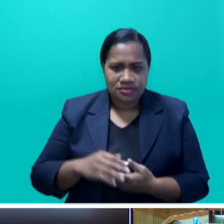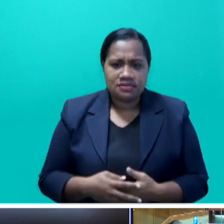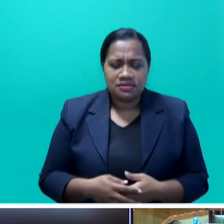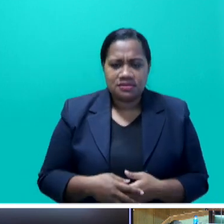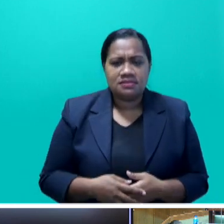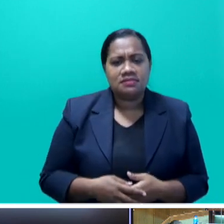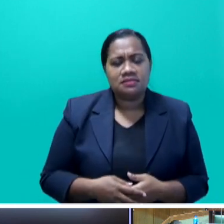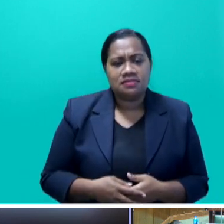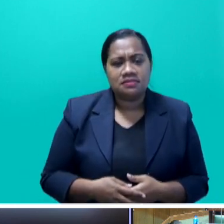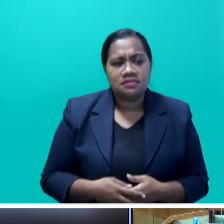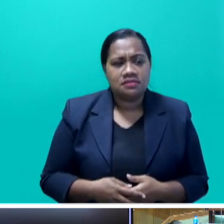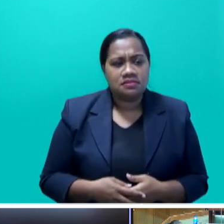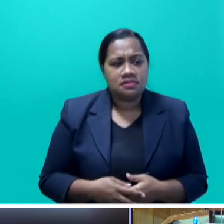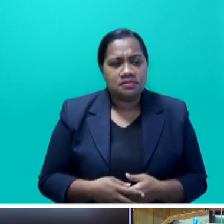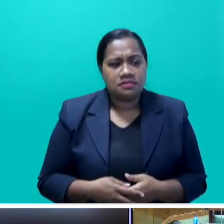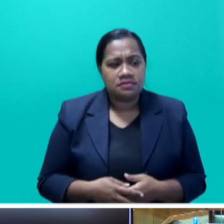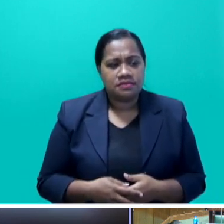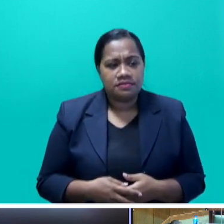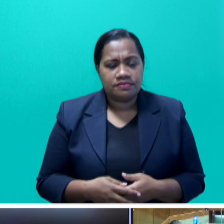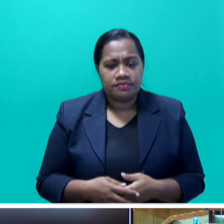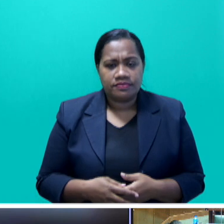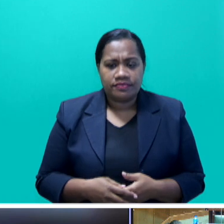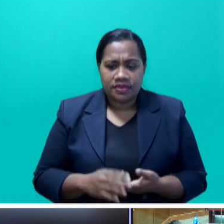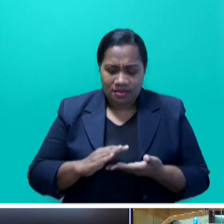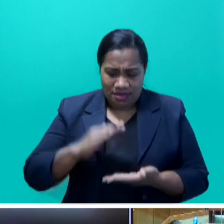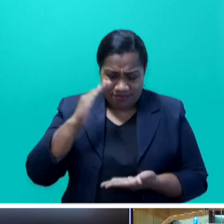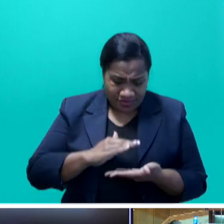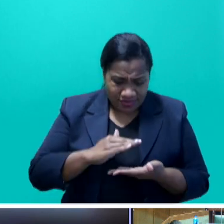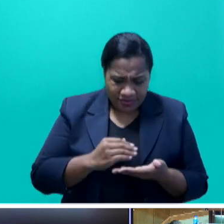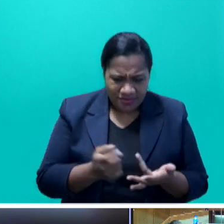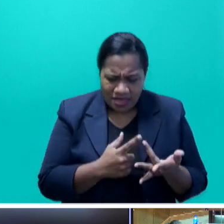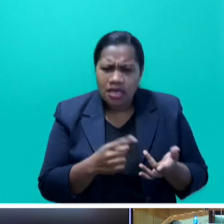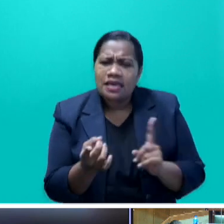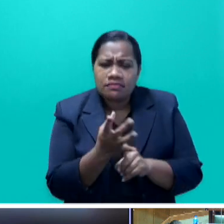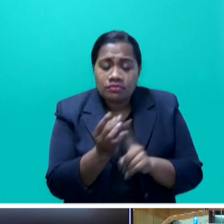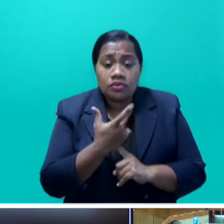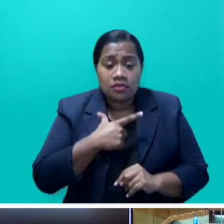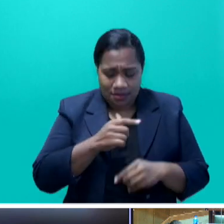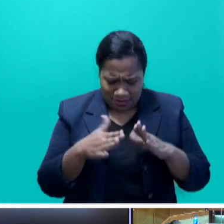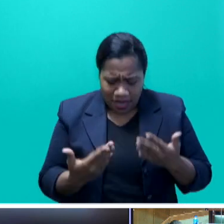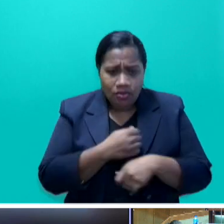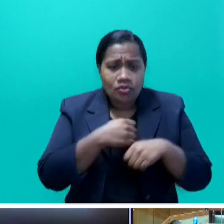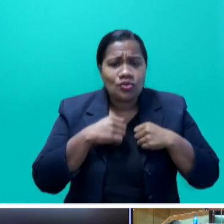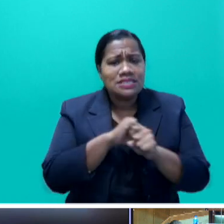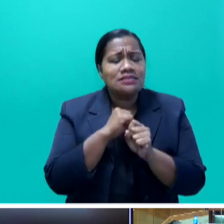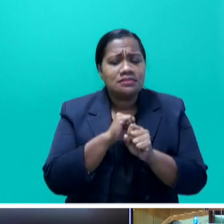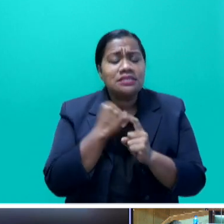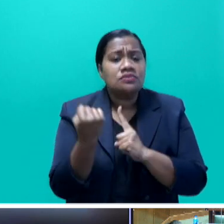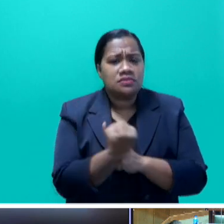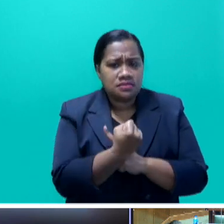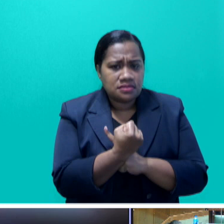are important because we are in a situation that simply cannot tolerate excesses.